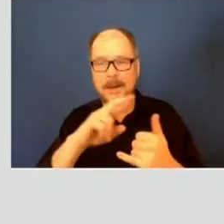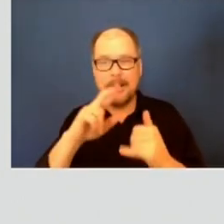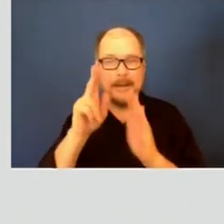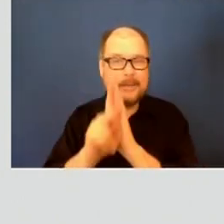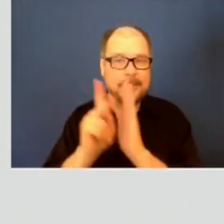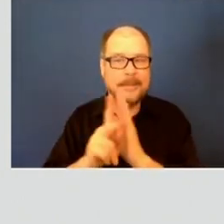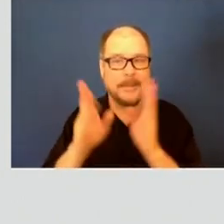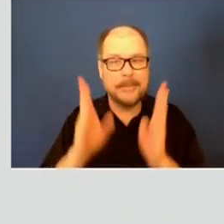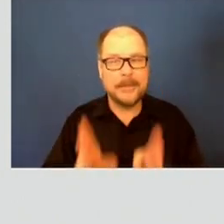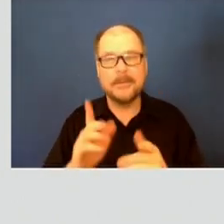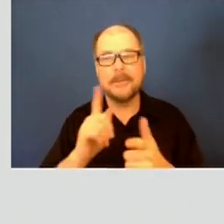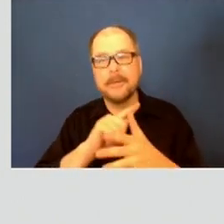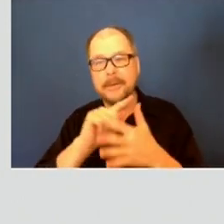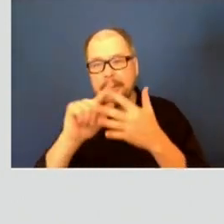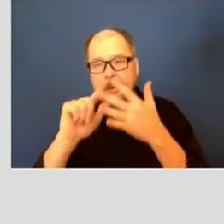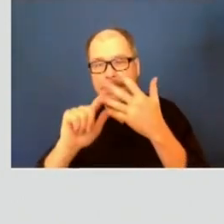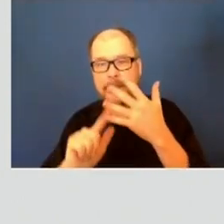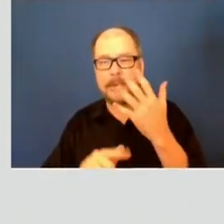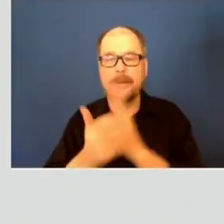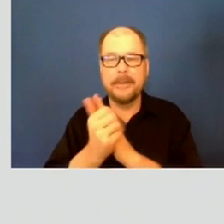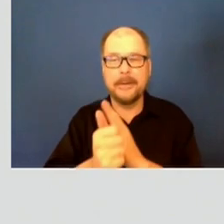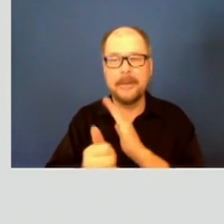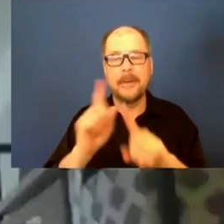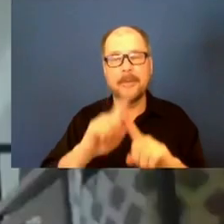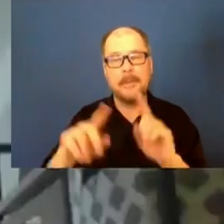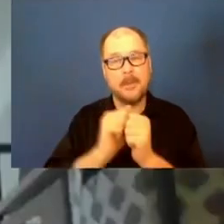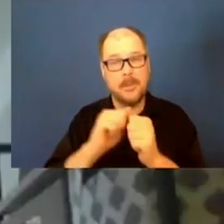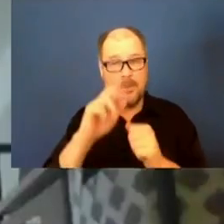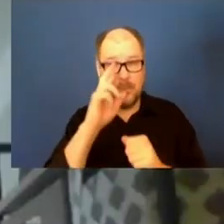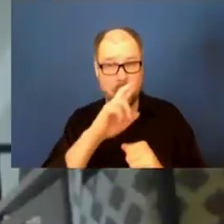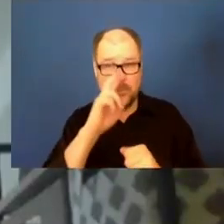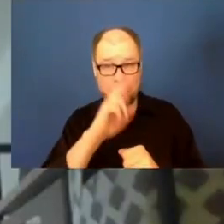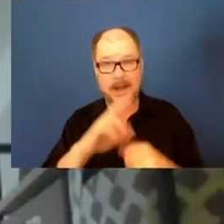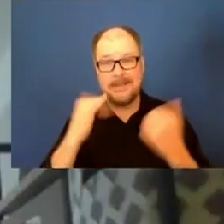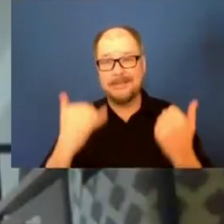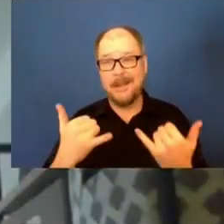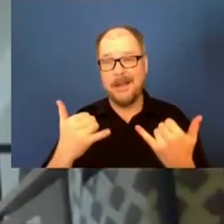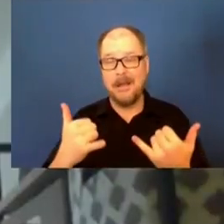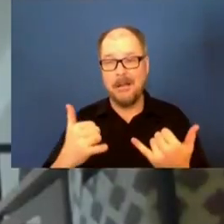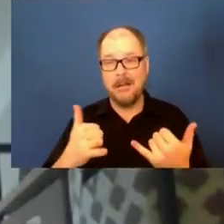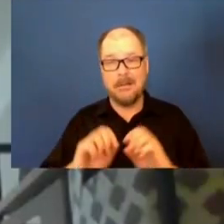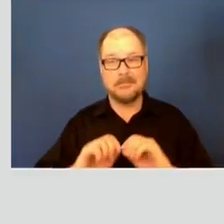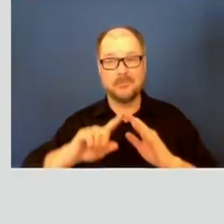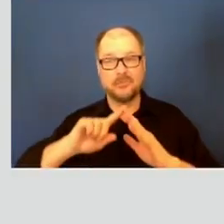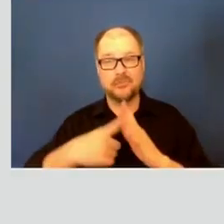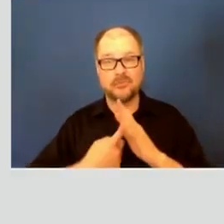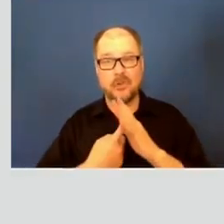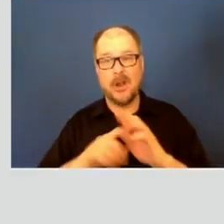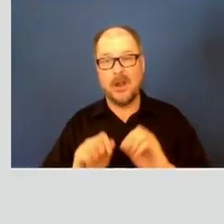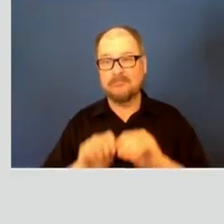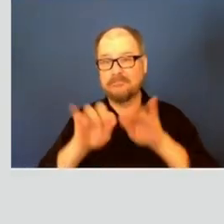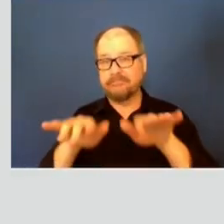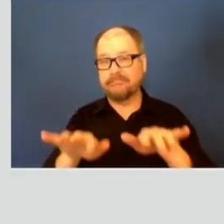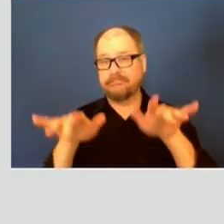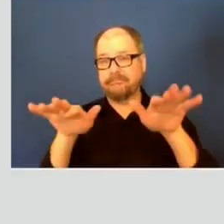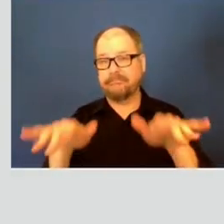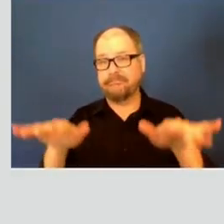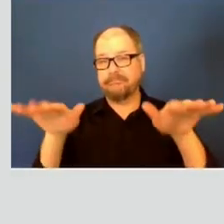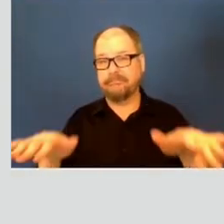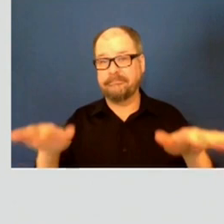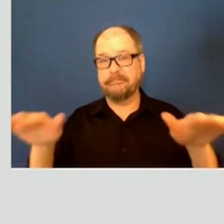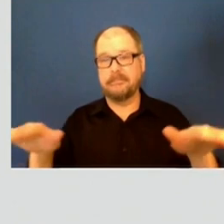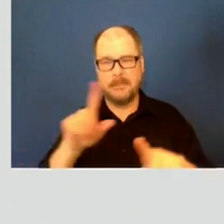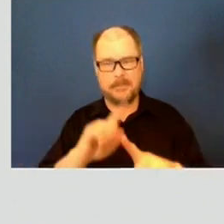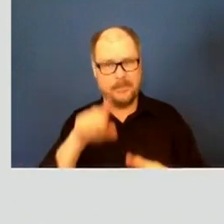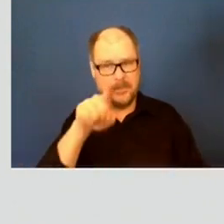in terms of that, with the rats maybe going to other places, I know this is a weird question, but do we have a